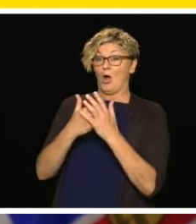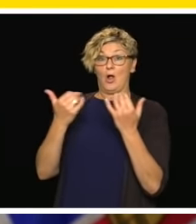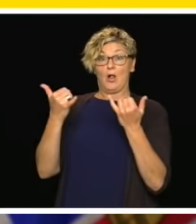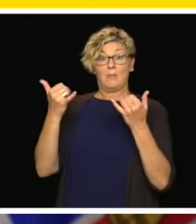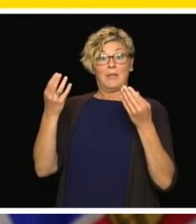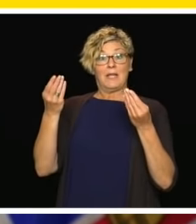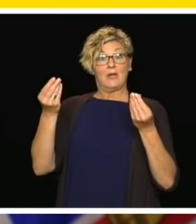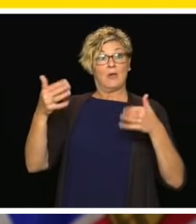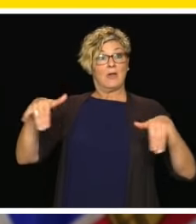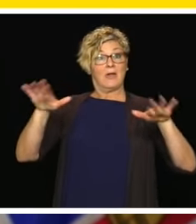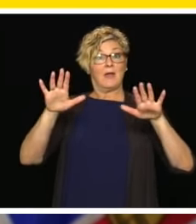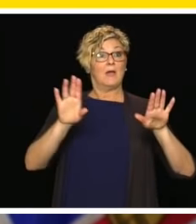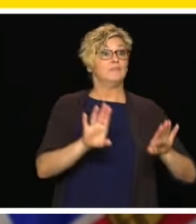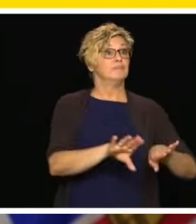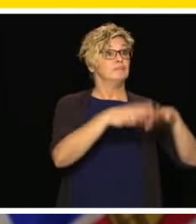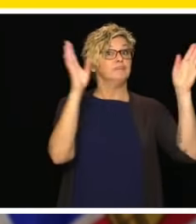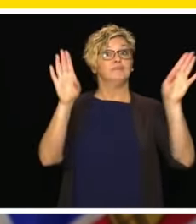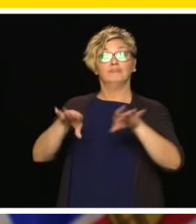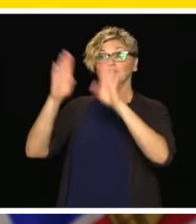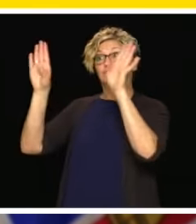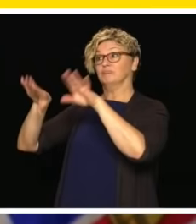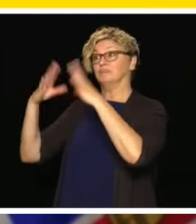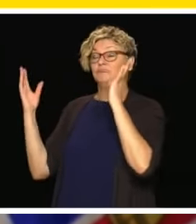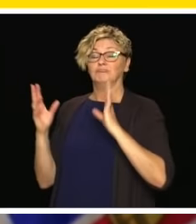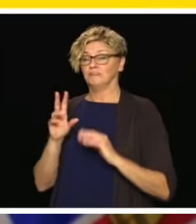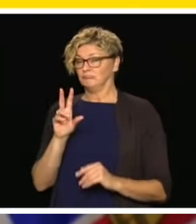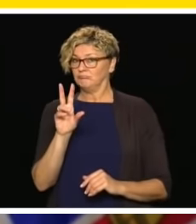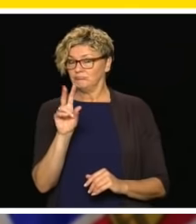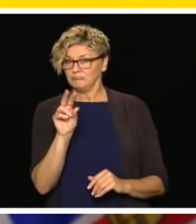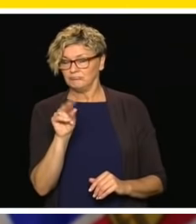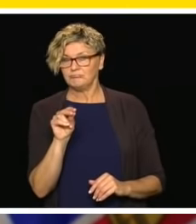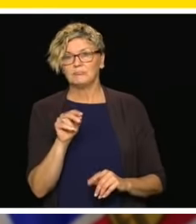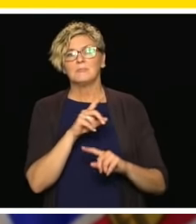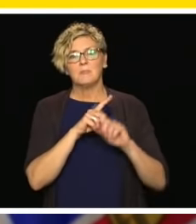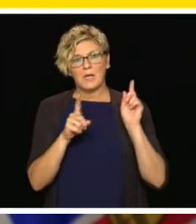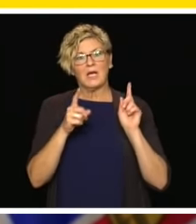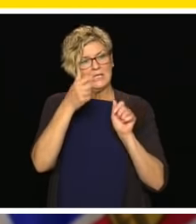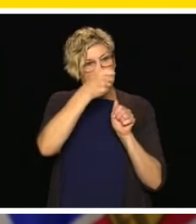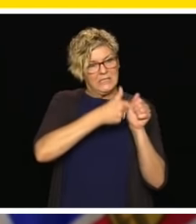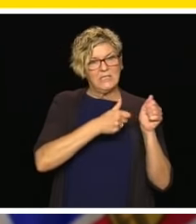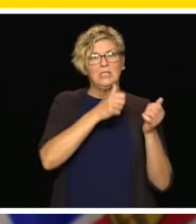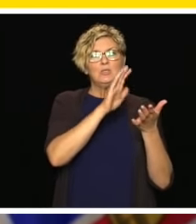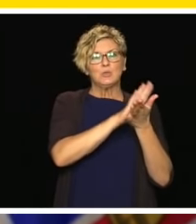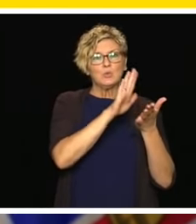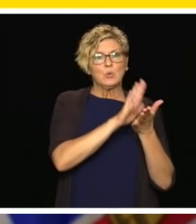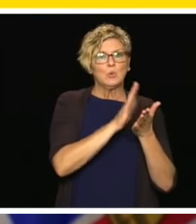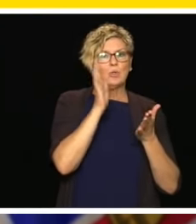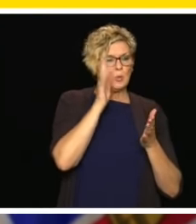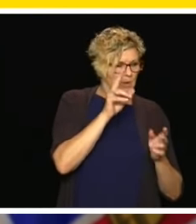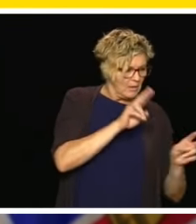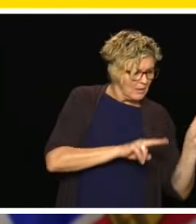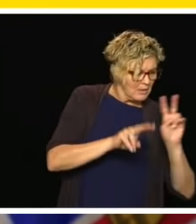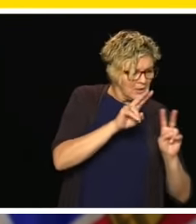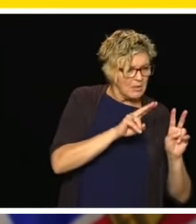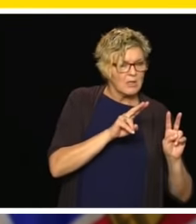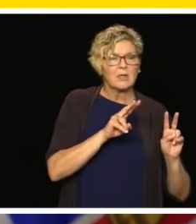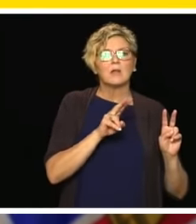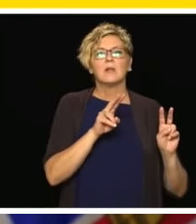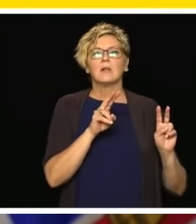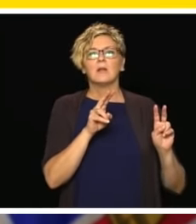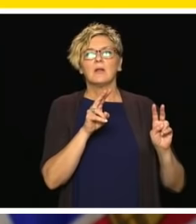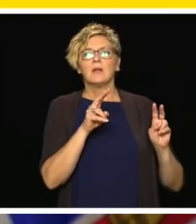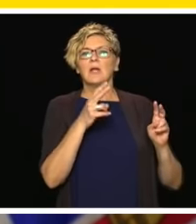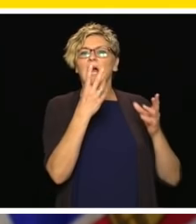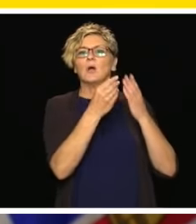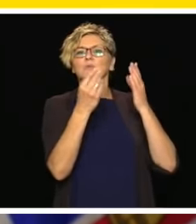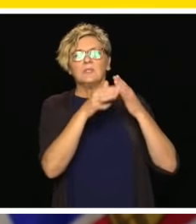certainly be looking at the schools and how the space, outdoor space in schools and around child care centers can